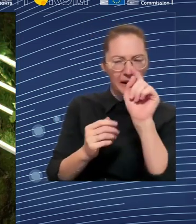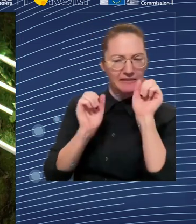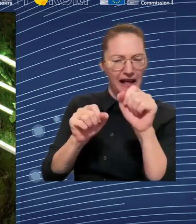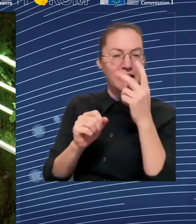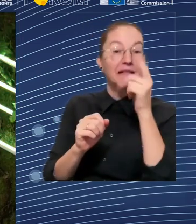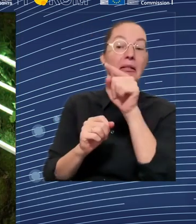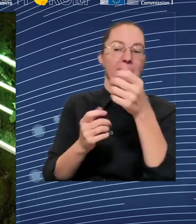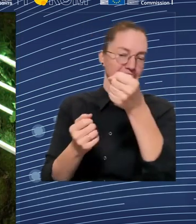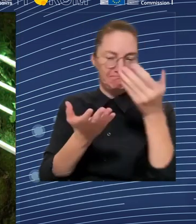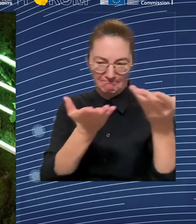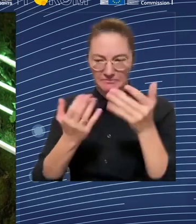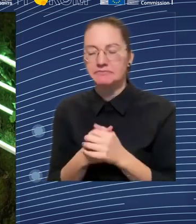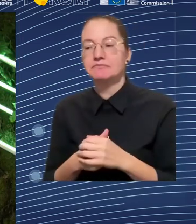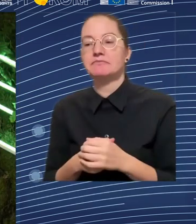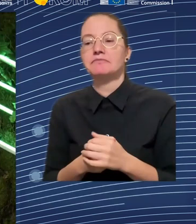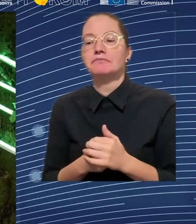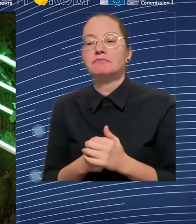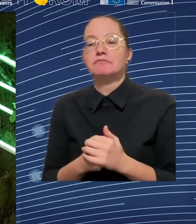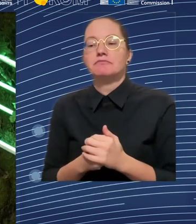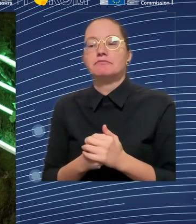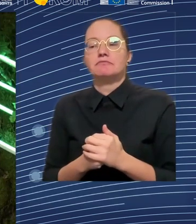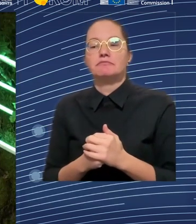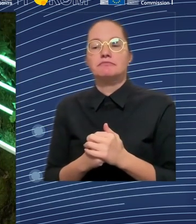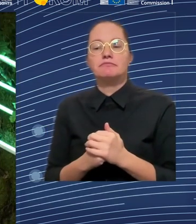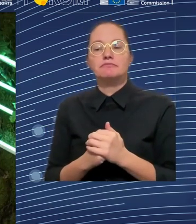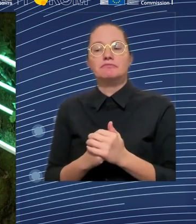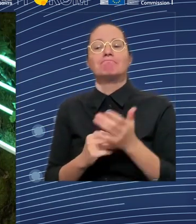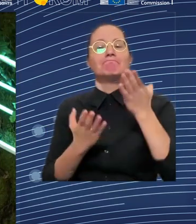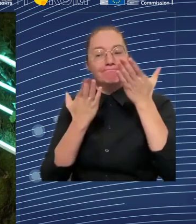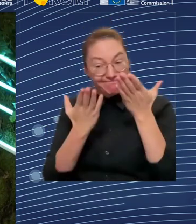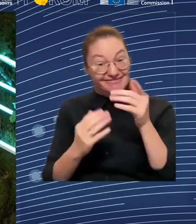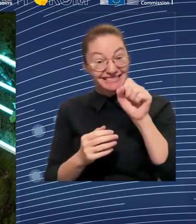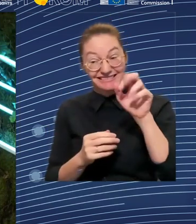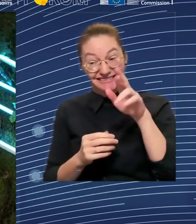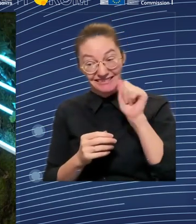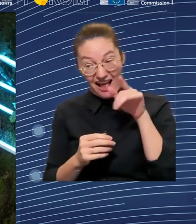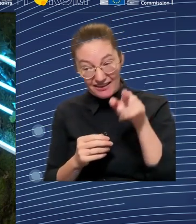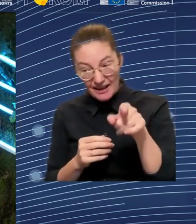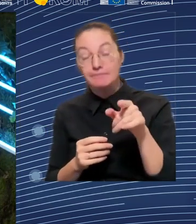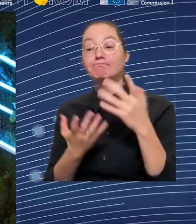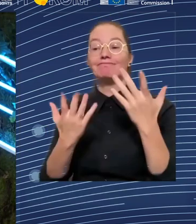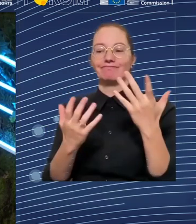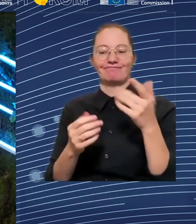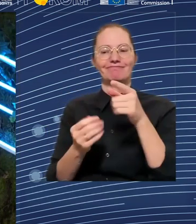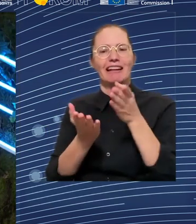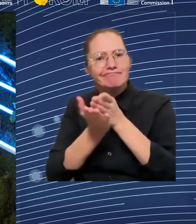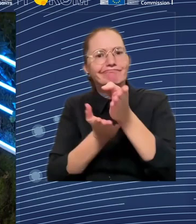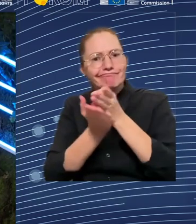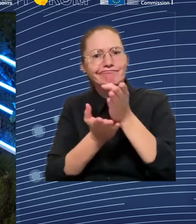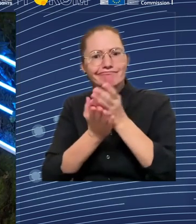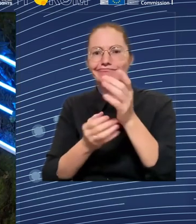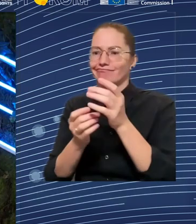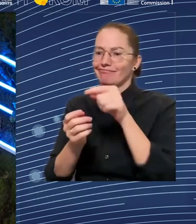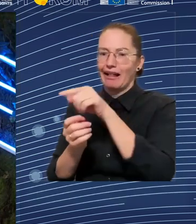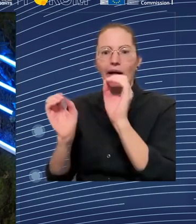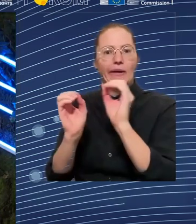migrations. So we've touched upon all these potential measures already. Do you see